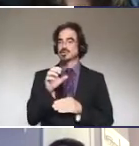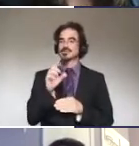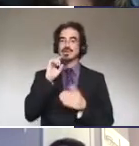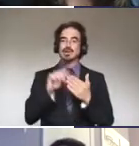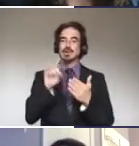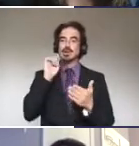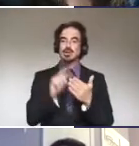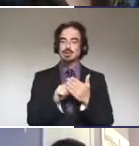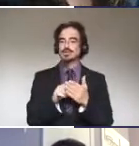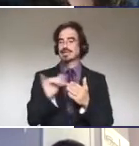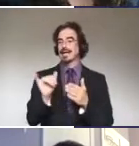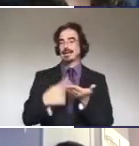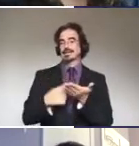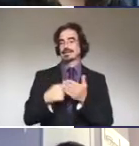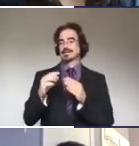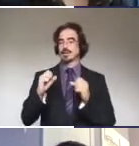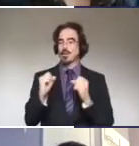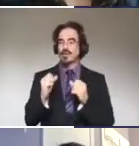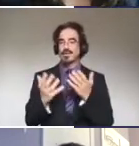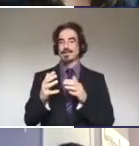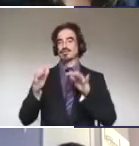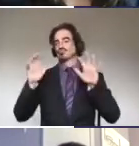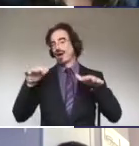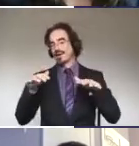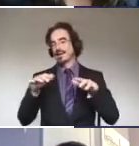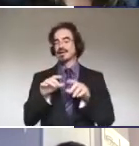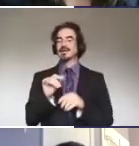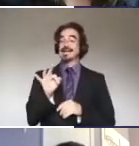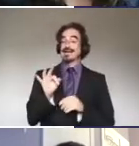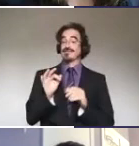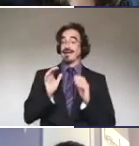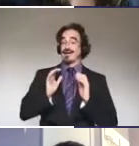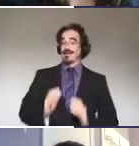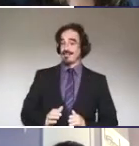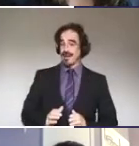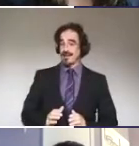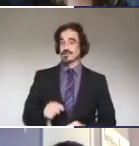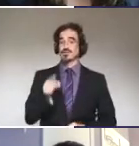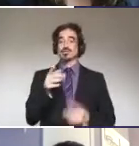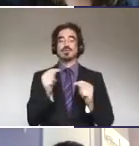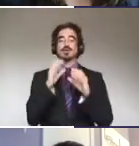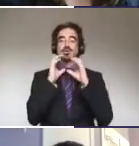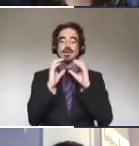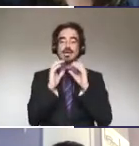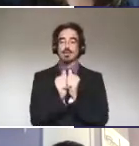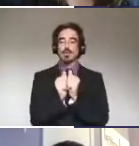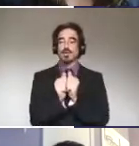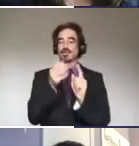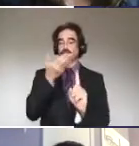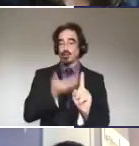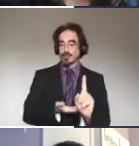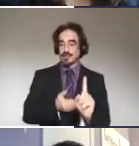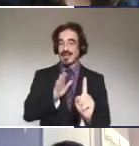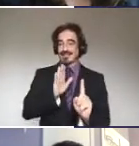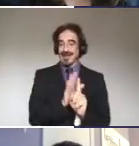about how it's raining. So someone who is a client, especially, and you're trying to help communicate with them about their pet,